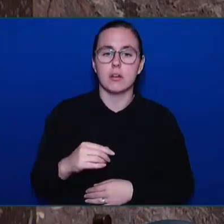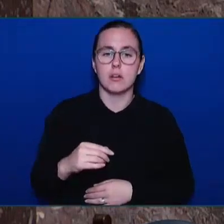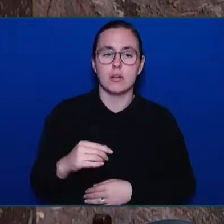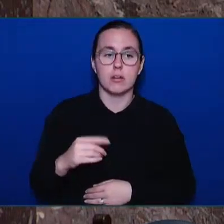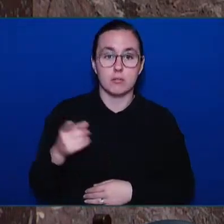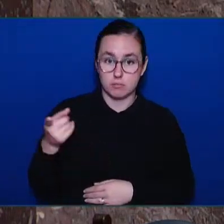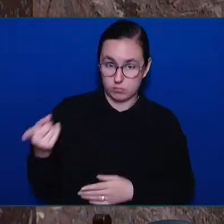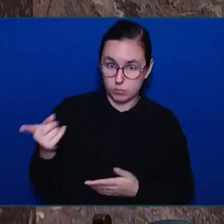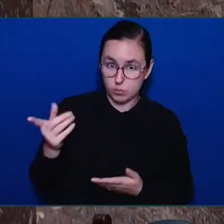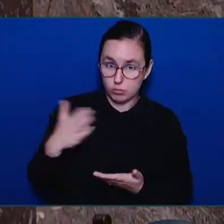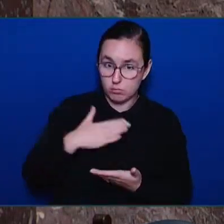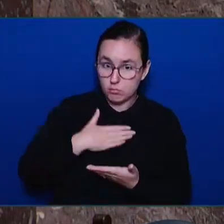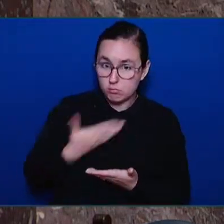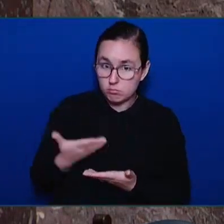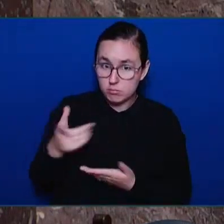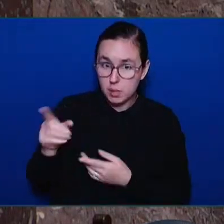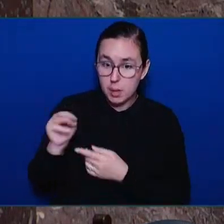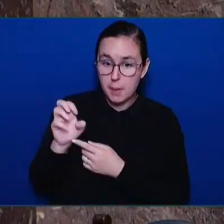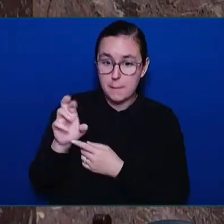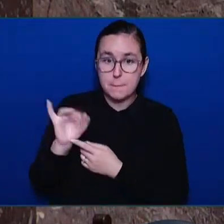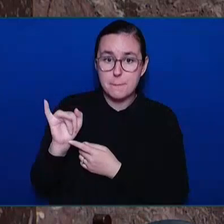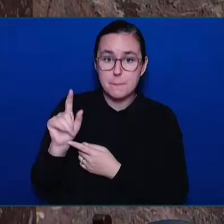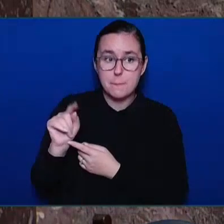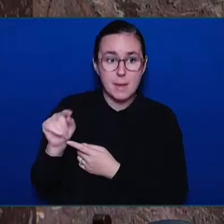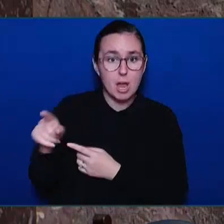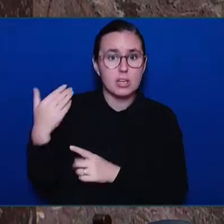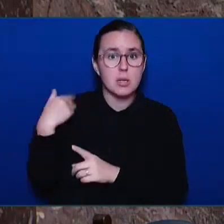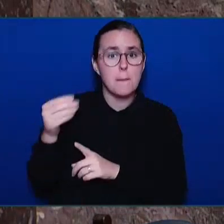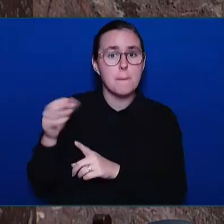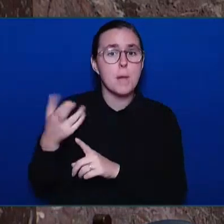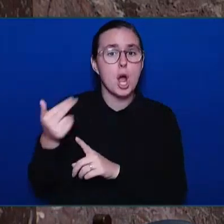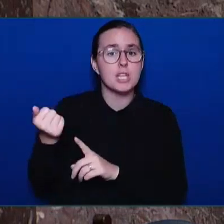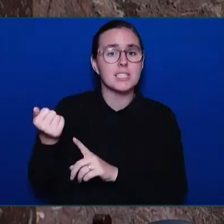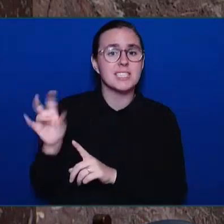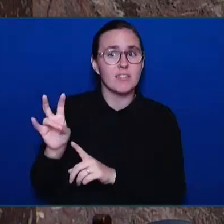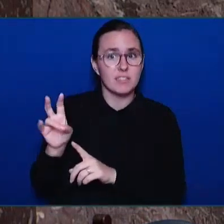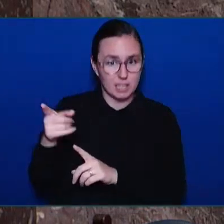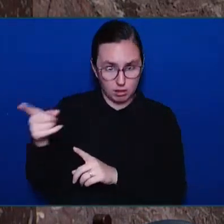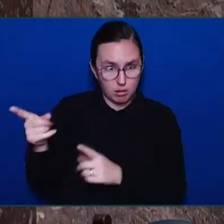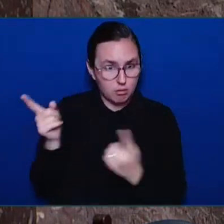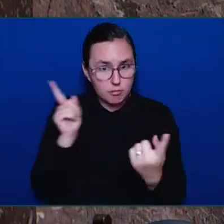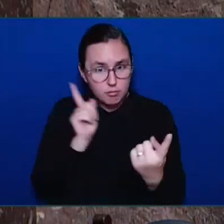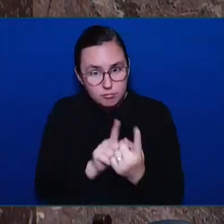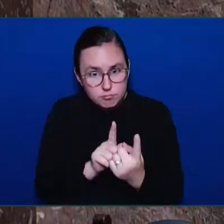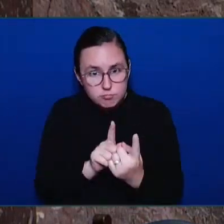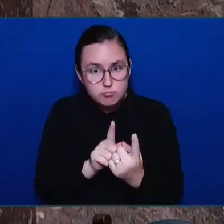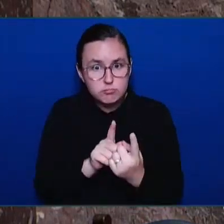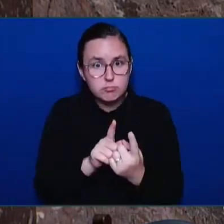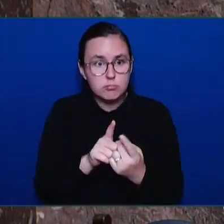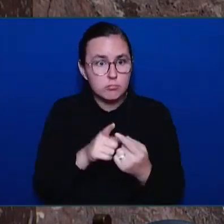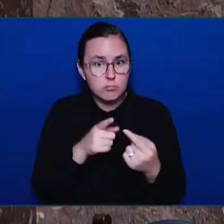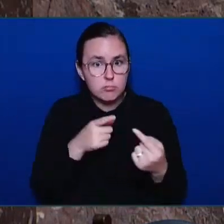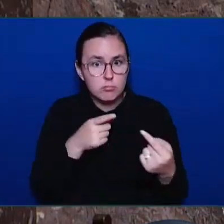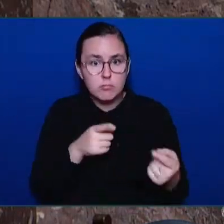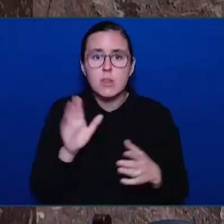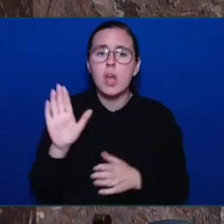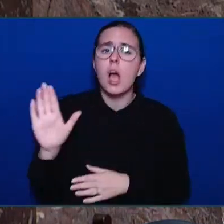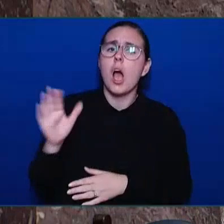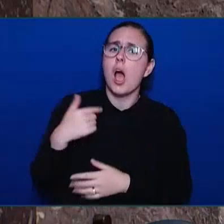to meet these people face to face and look them in the eye and tell them they're actually doing all they can do to actually get their mills reopened again?